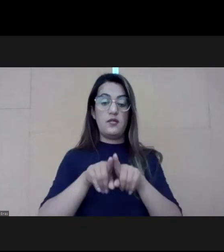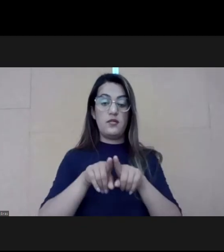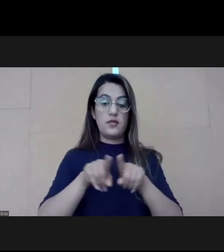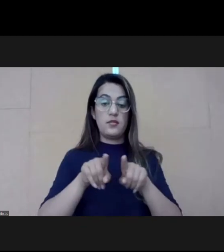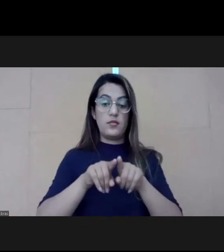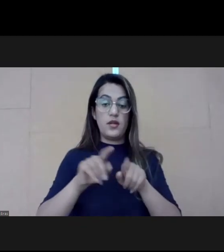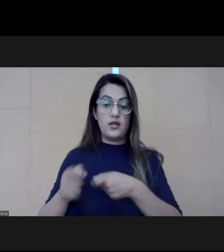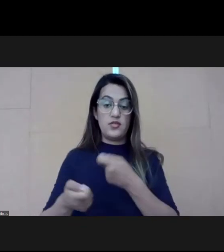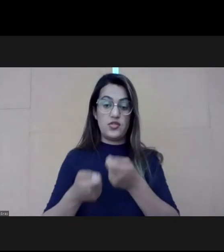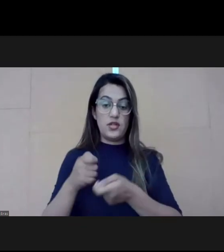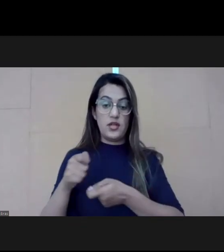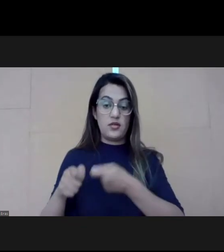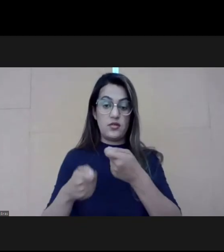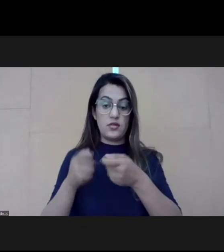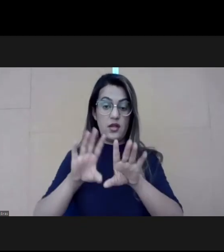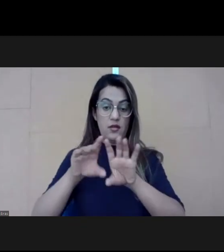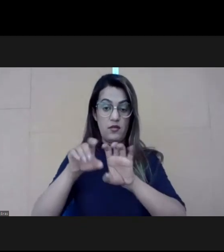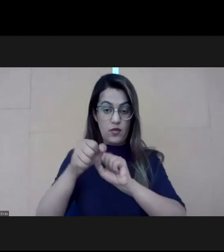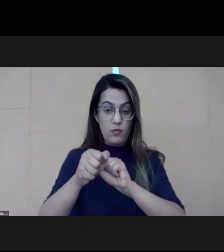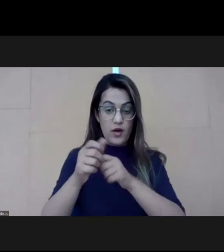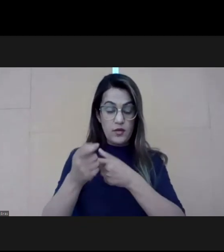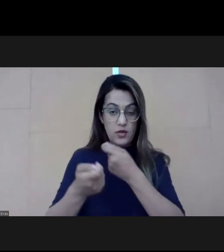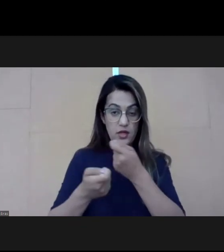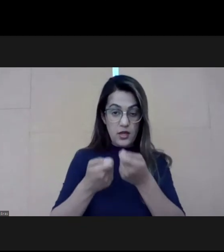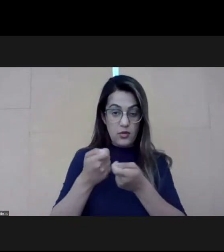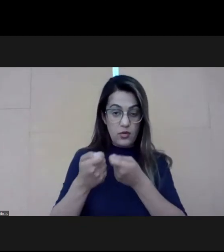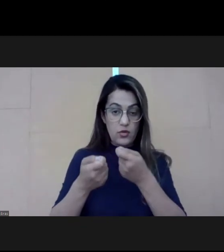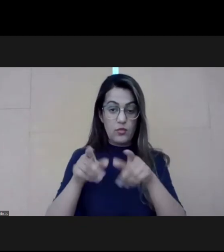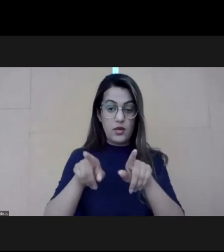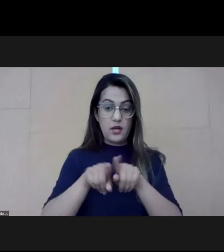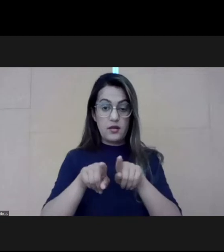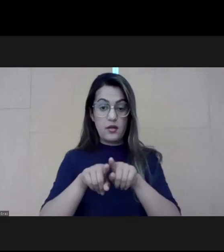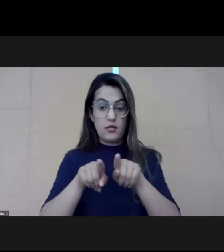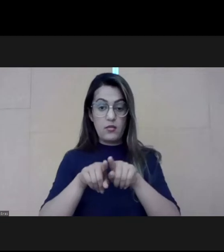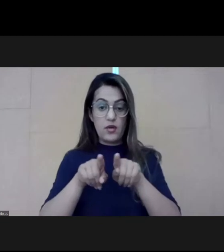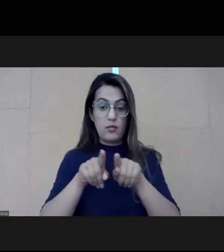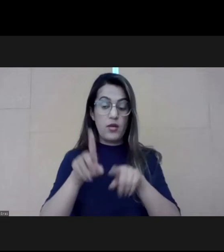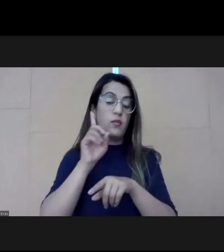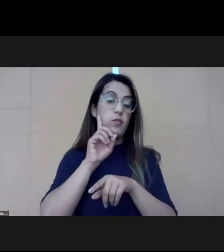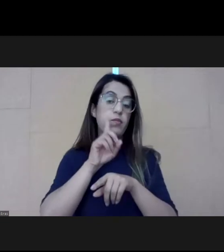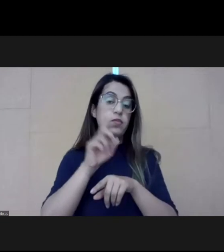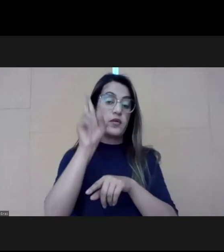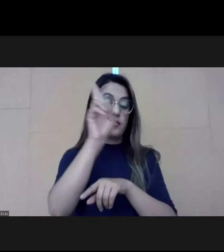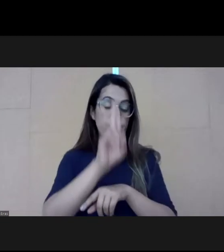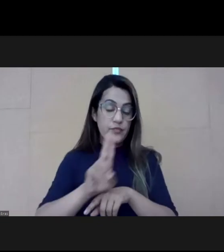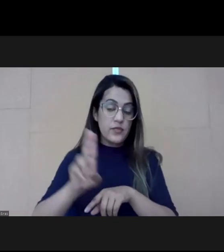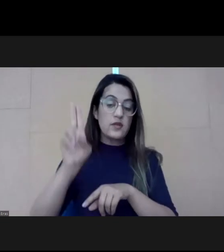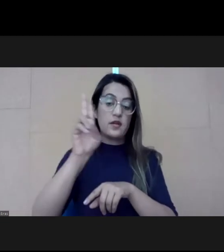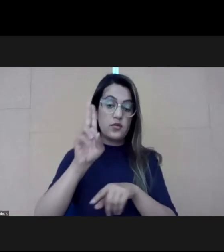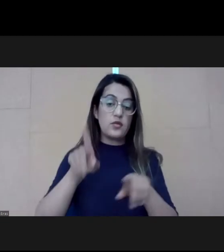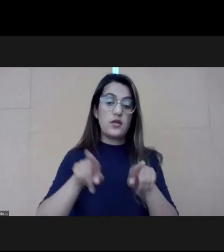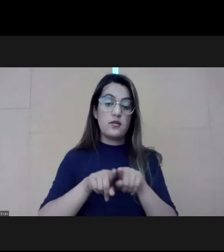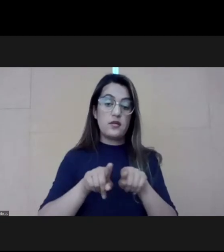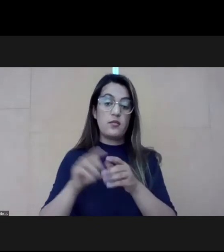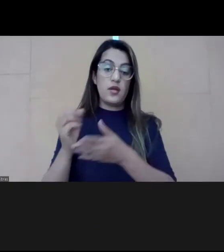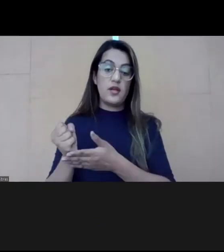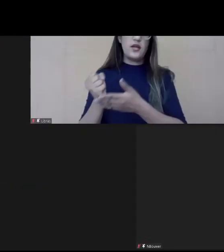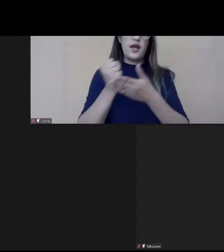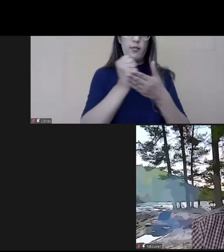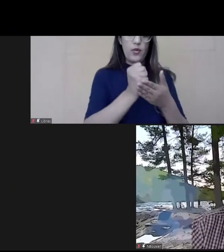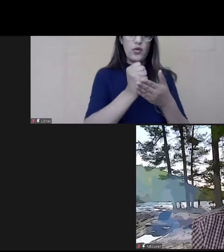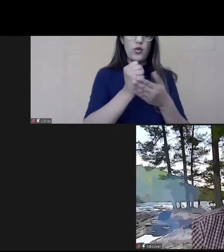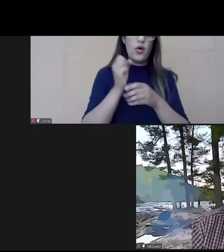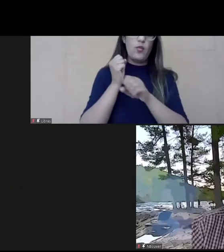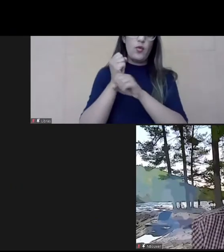Business Development too. He's graduated by NET University in September's University, and he supported